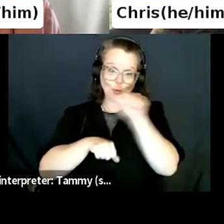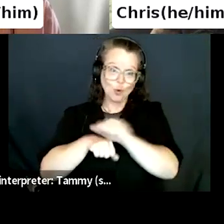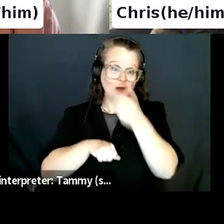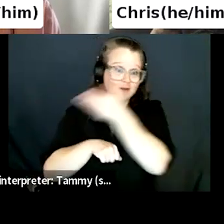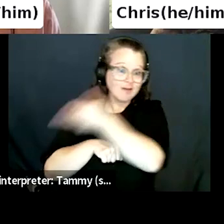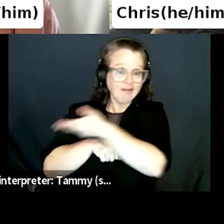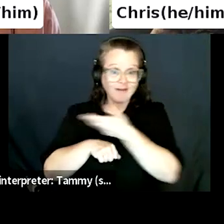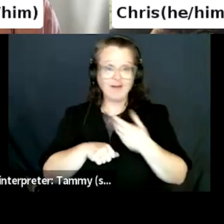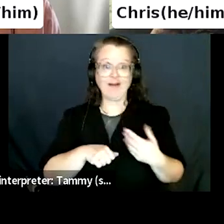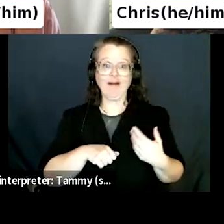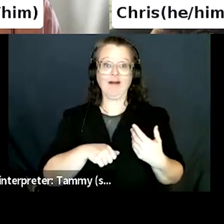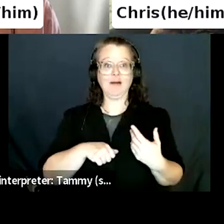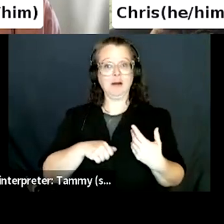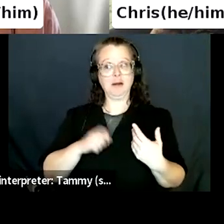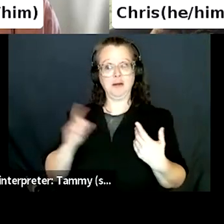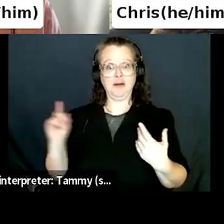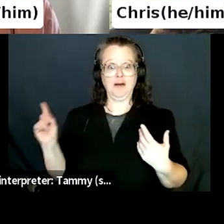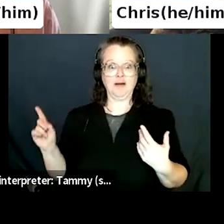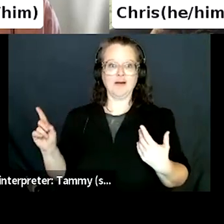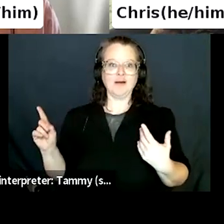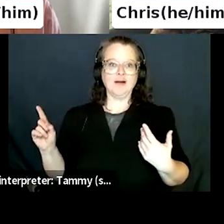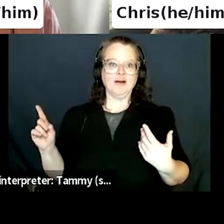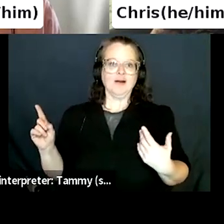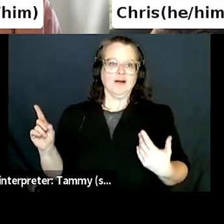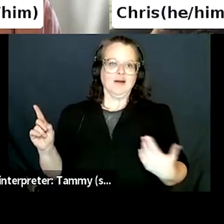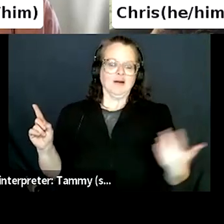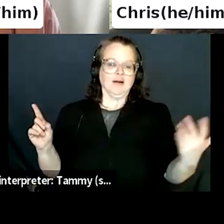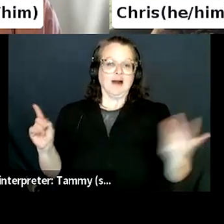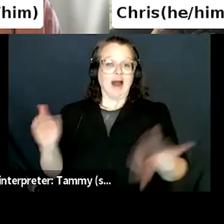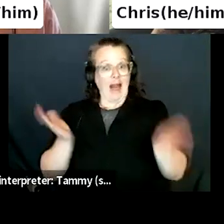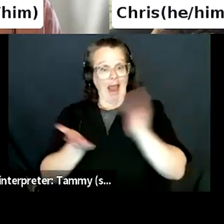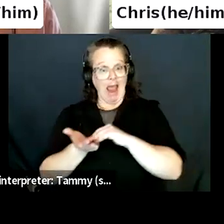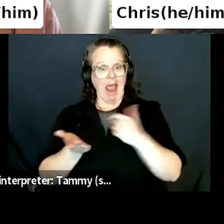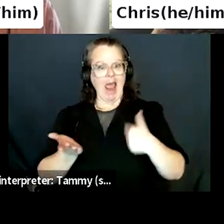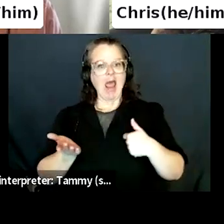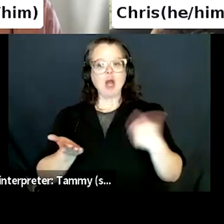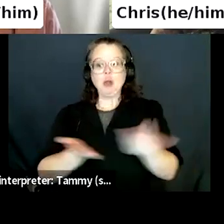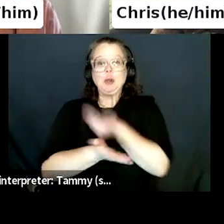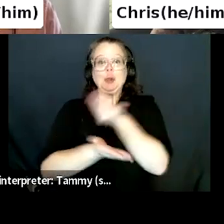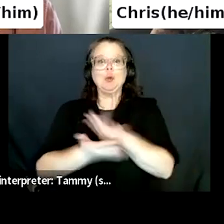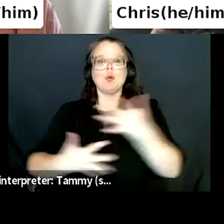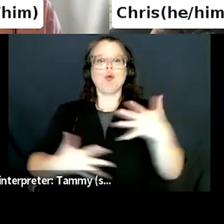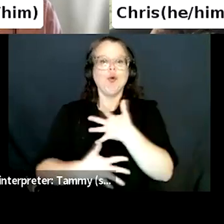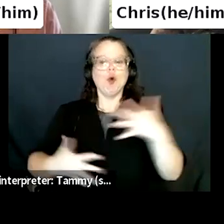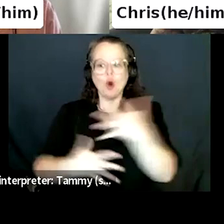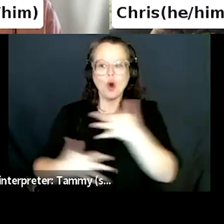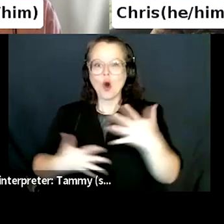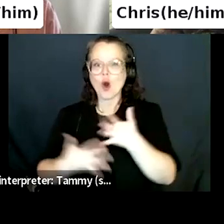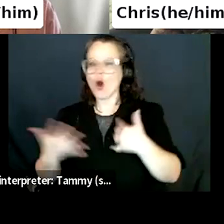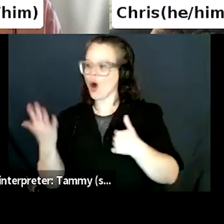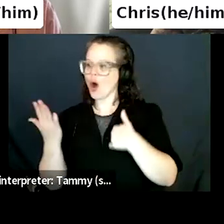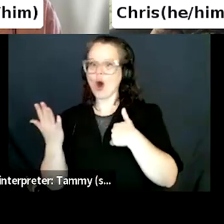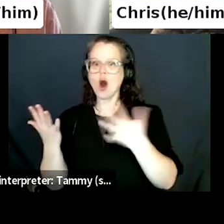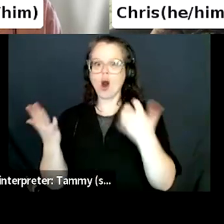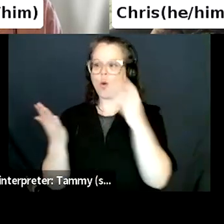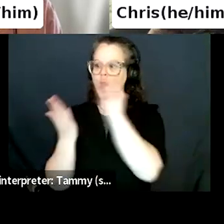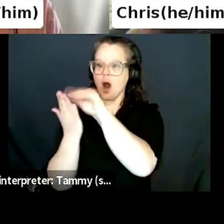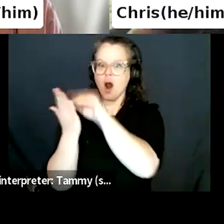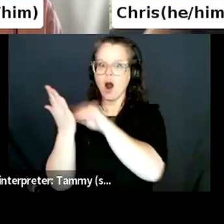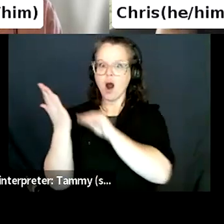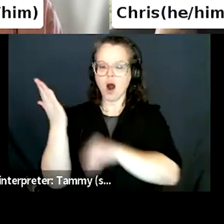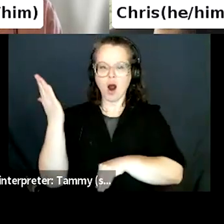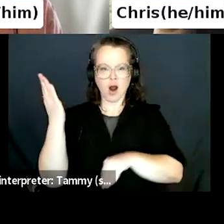match my reading list with something from their shelves. Um, so during the pandemic, I,